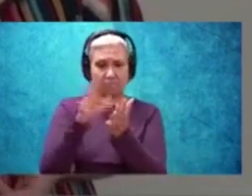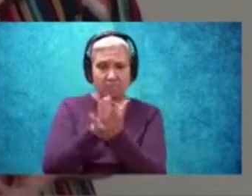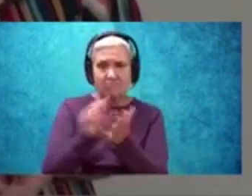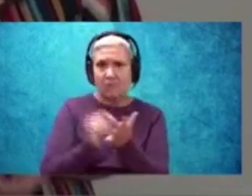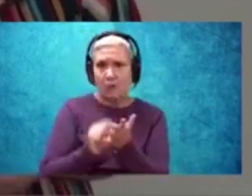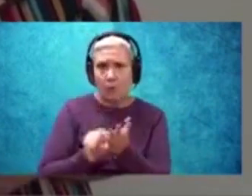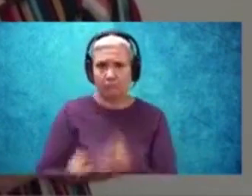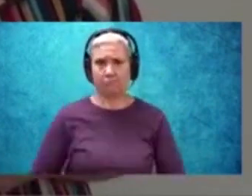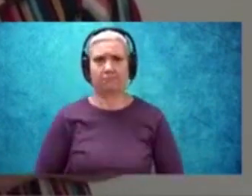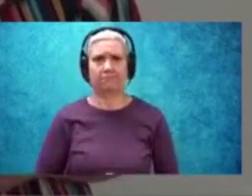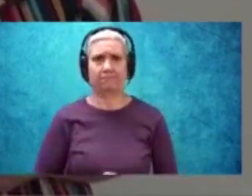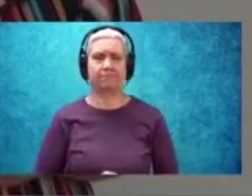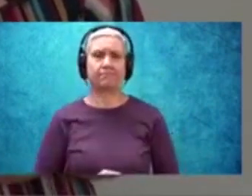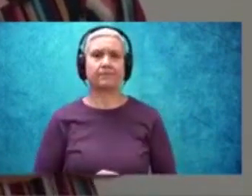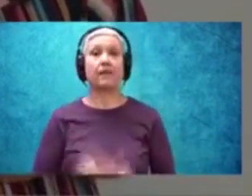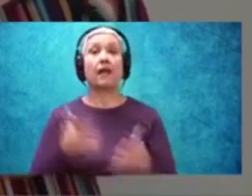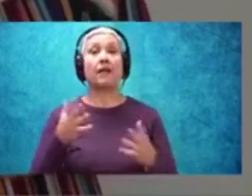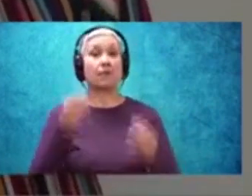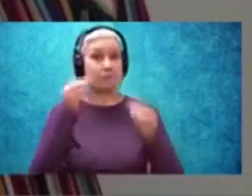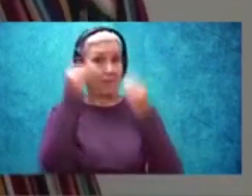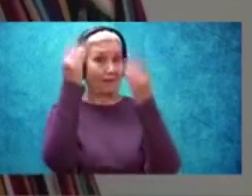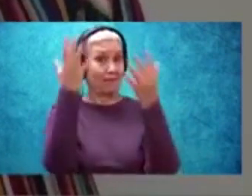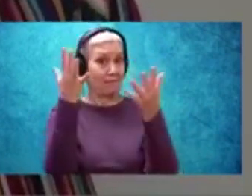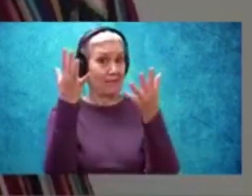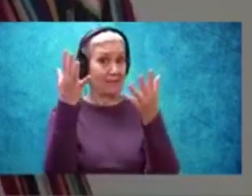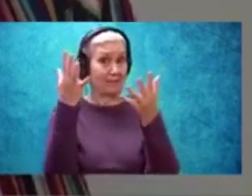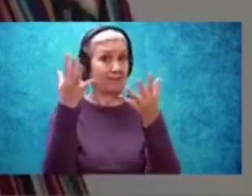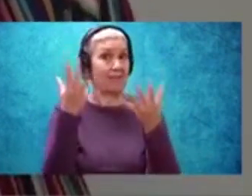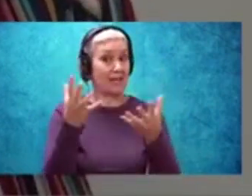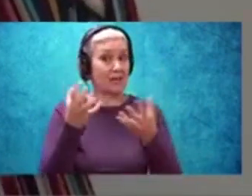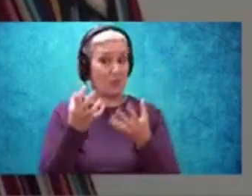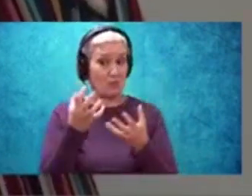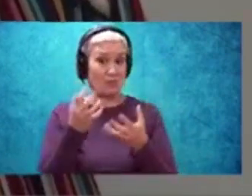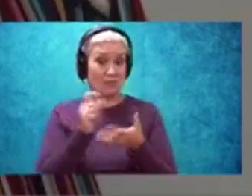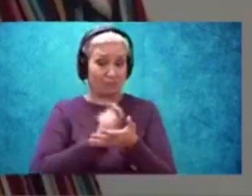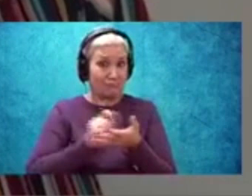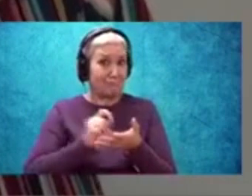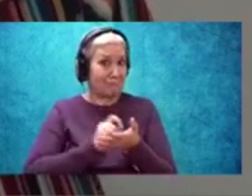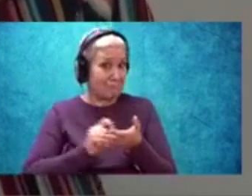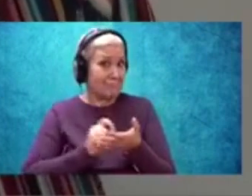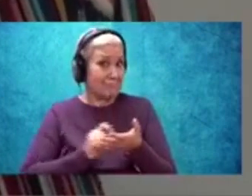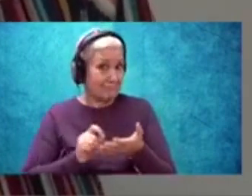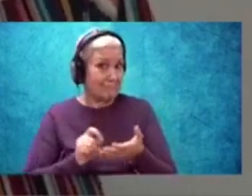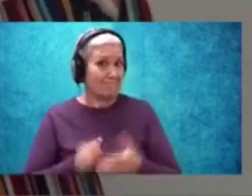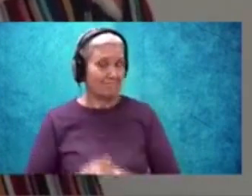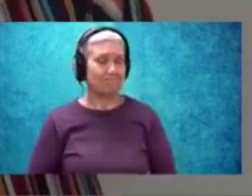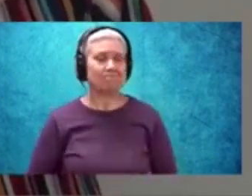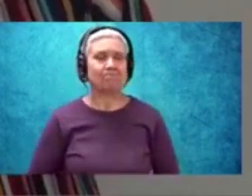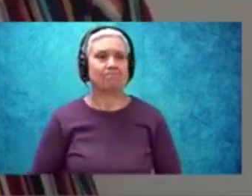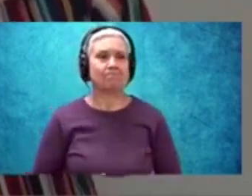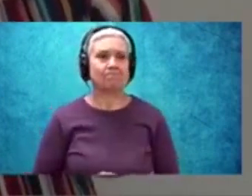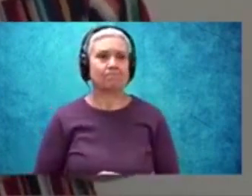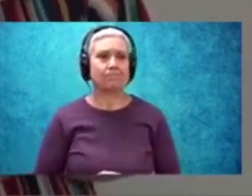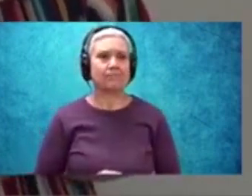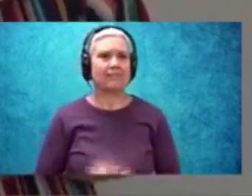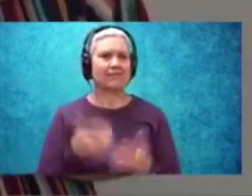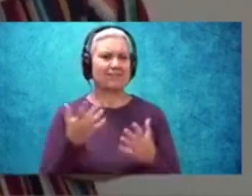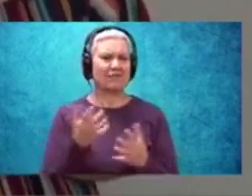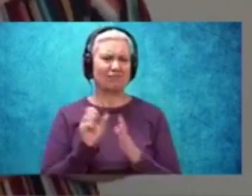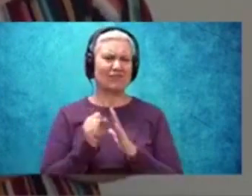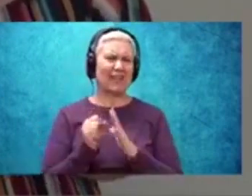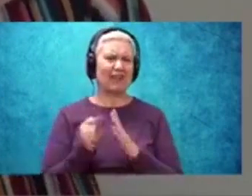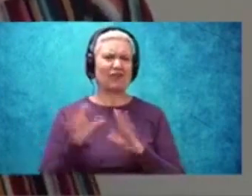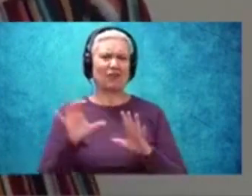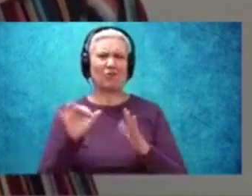some information that I will be giving you that you may want to write down. Okay, so I'm going to give you just a second